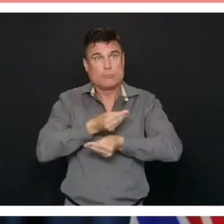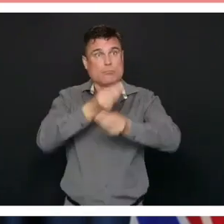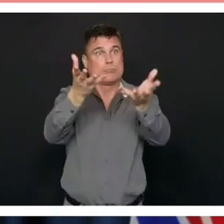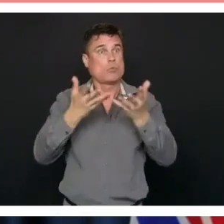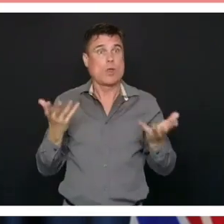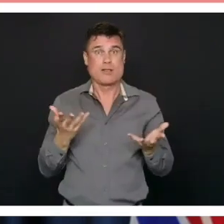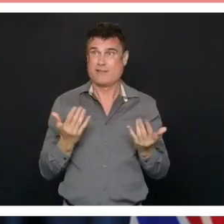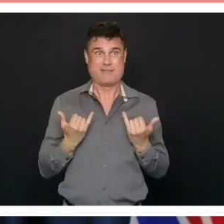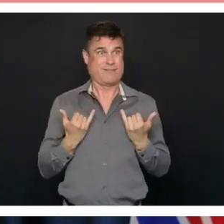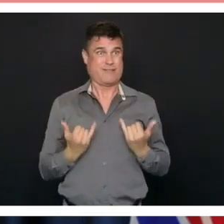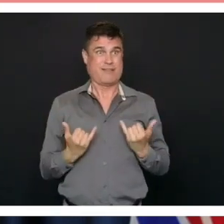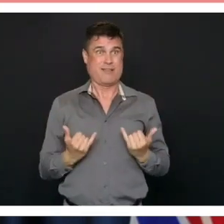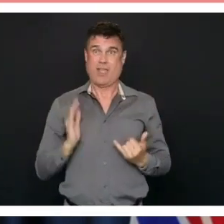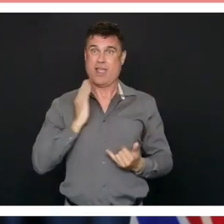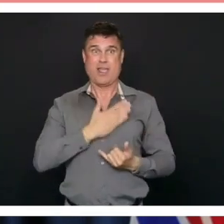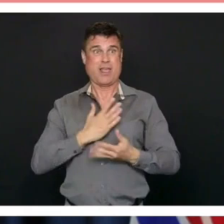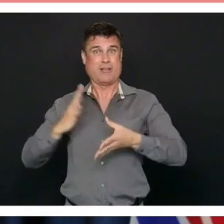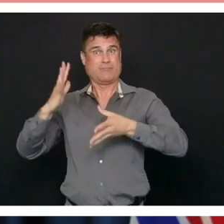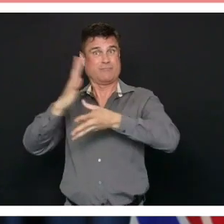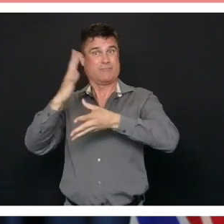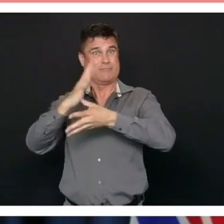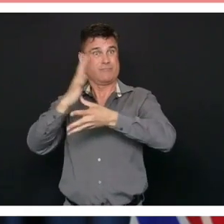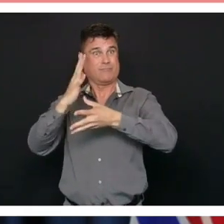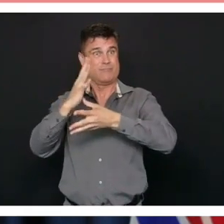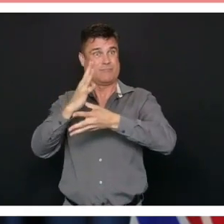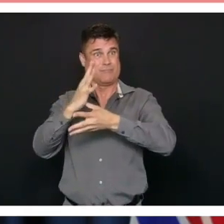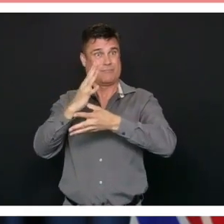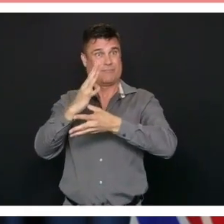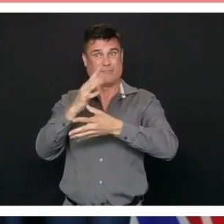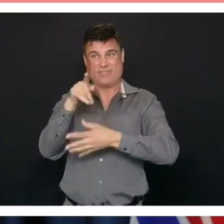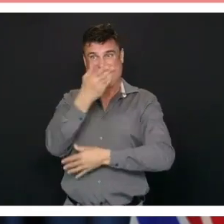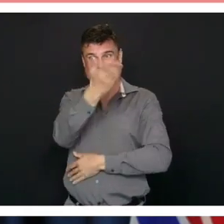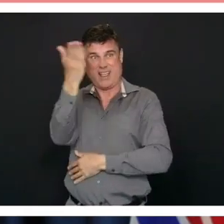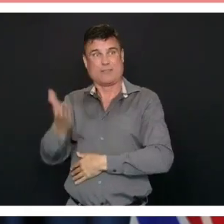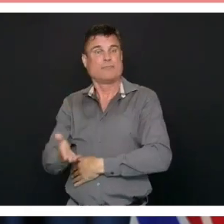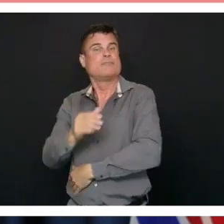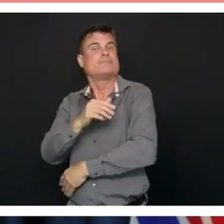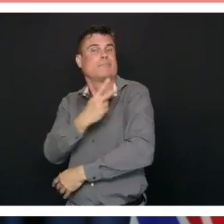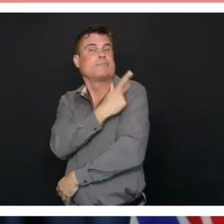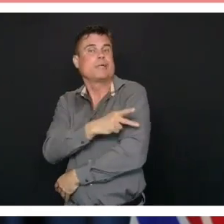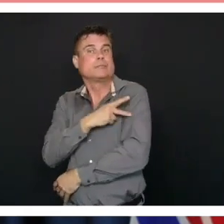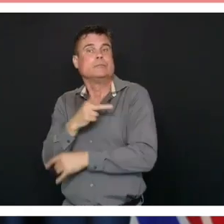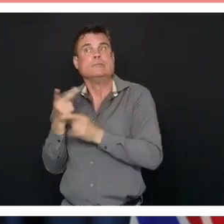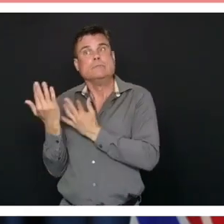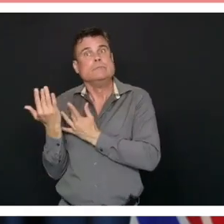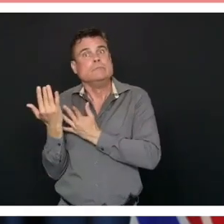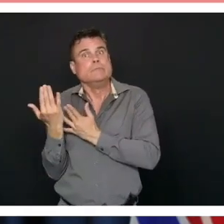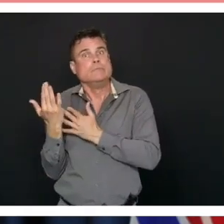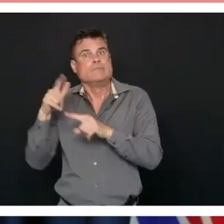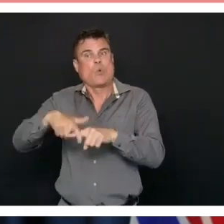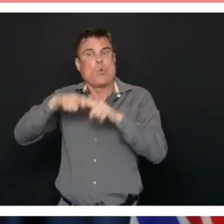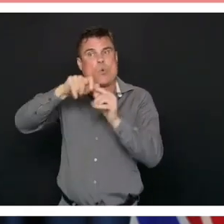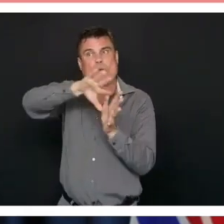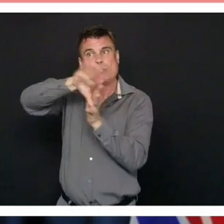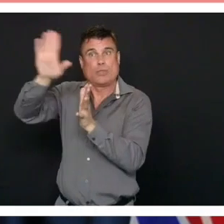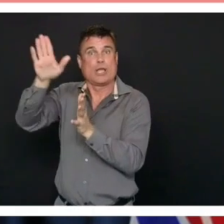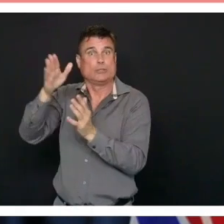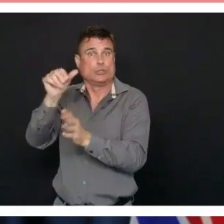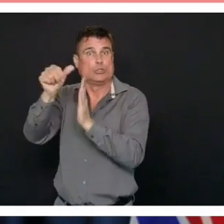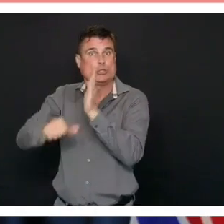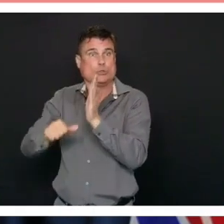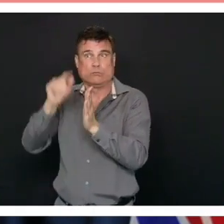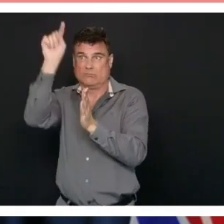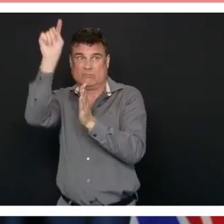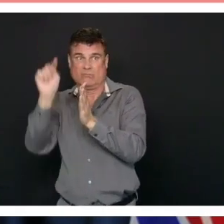forward. This was a very difficult decision to make, the right decision to make but as we made it, we were mindful that these were not just numbers